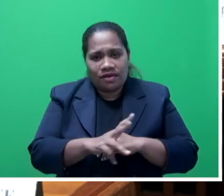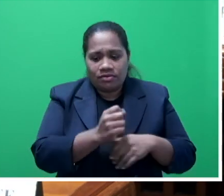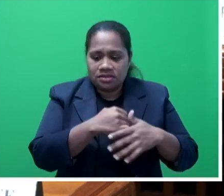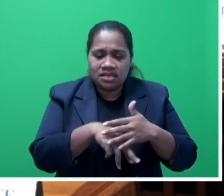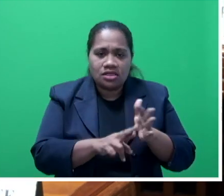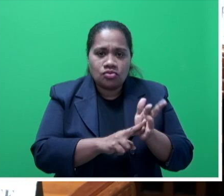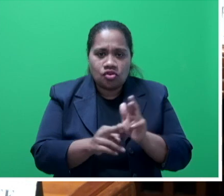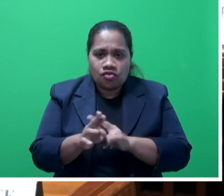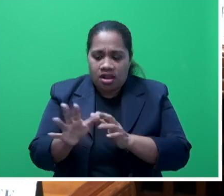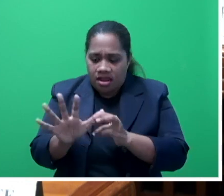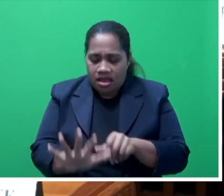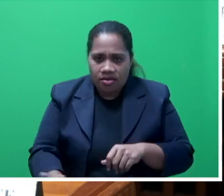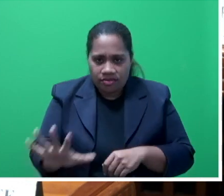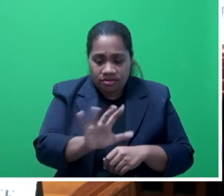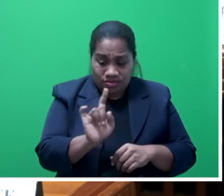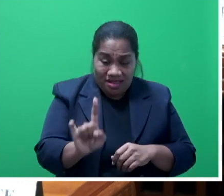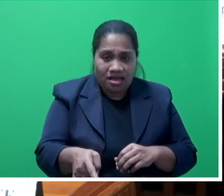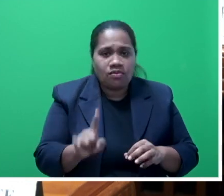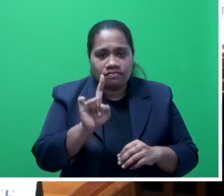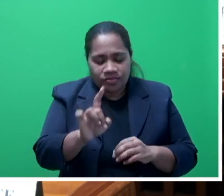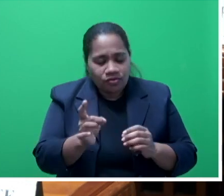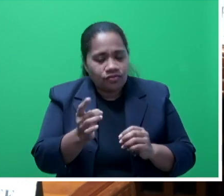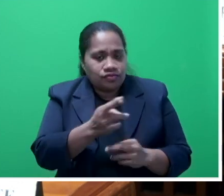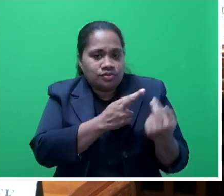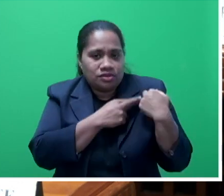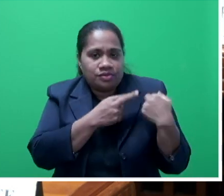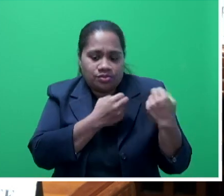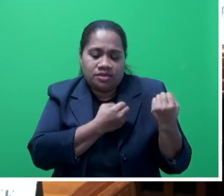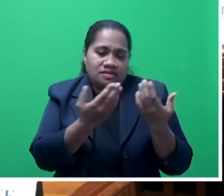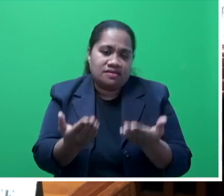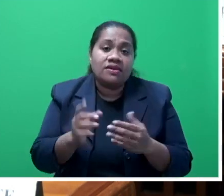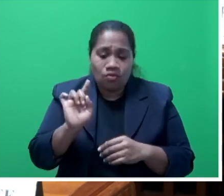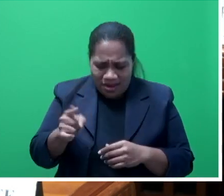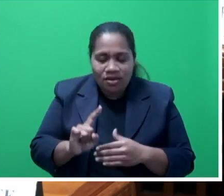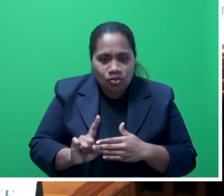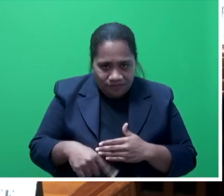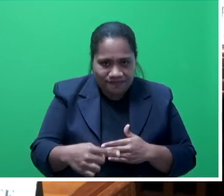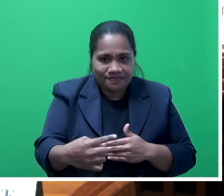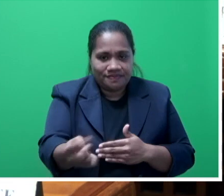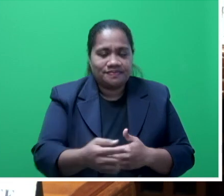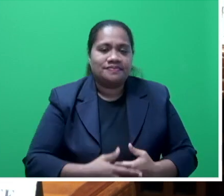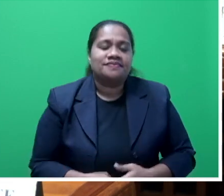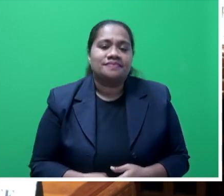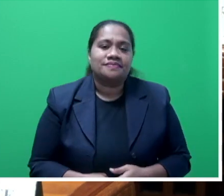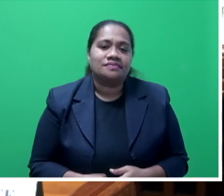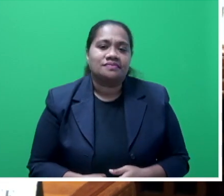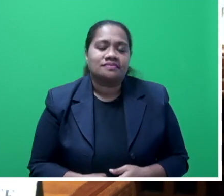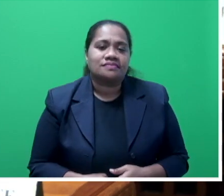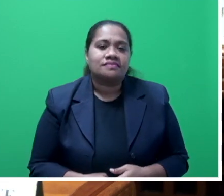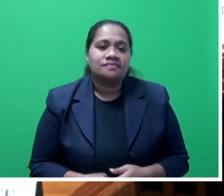that's one of the key responsibilities given to the Ministry, Mr Speaker sir, and that's still ongoing. And the